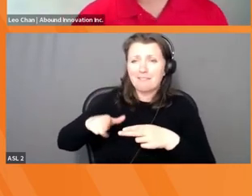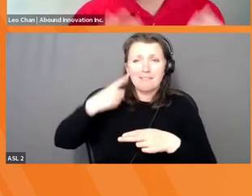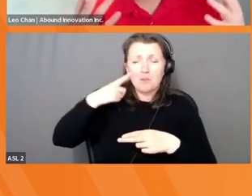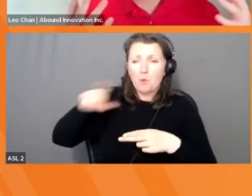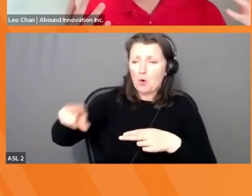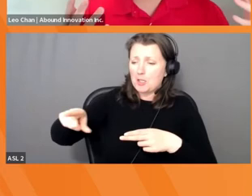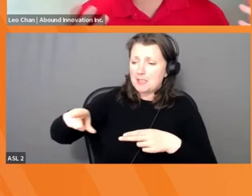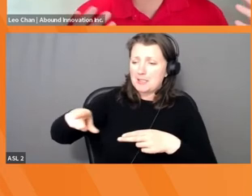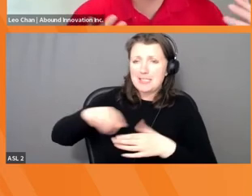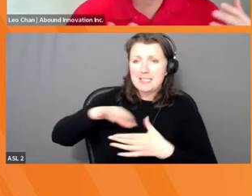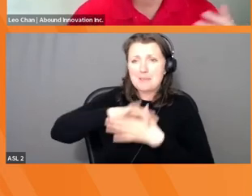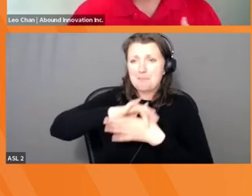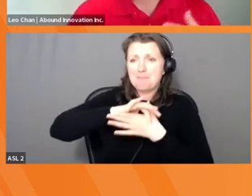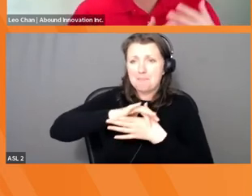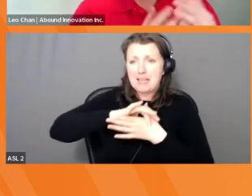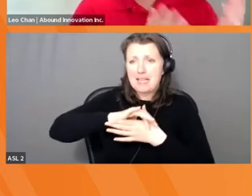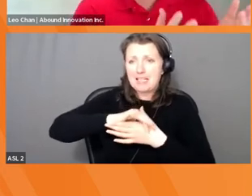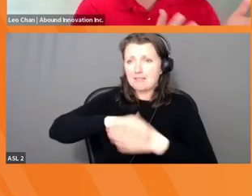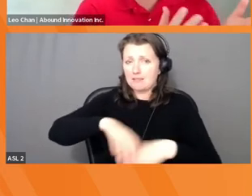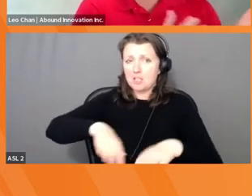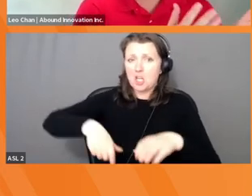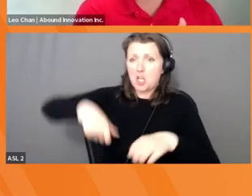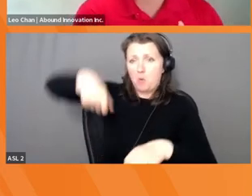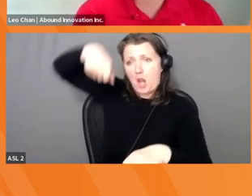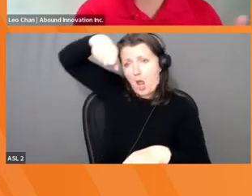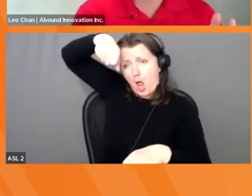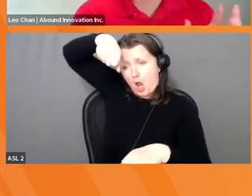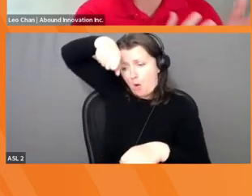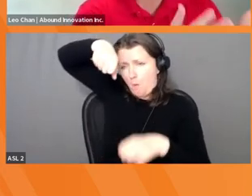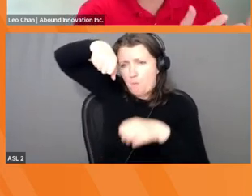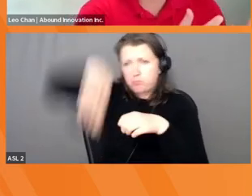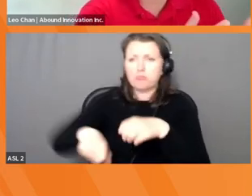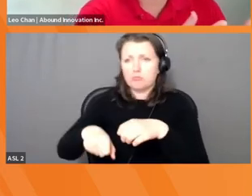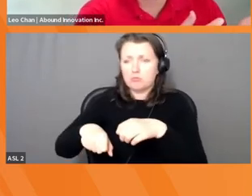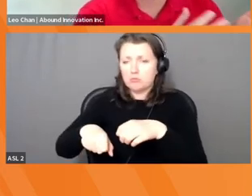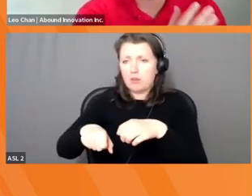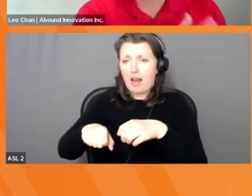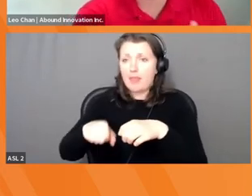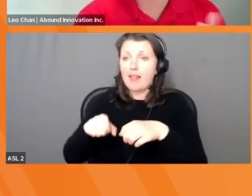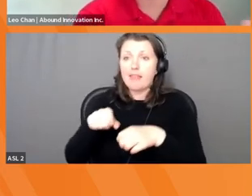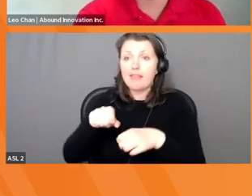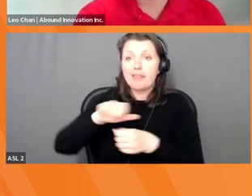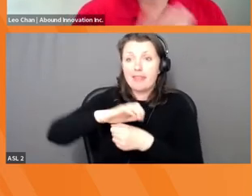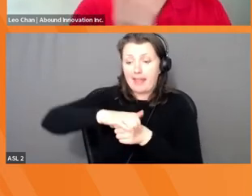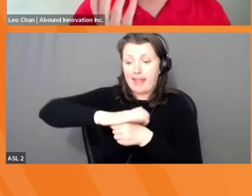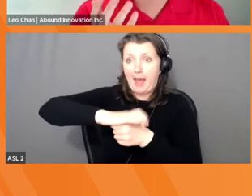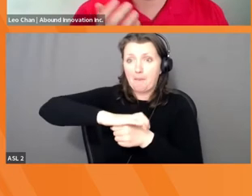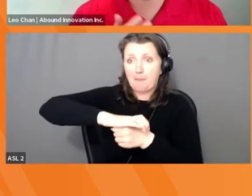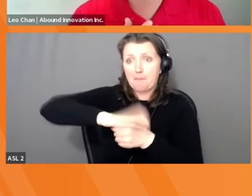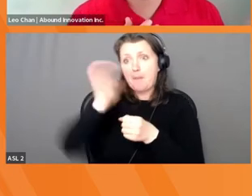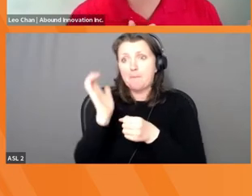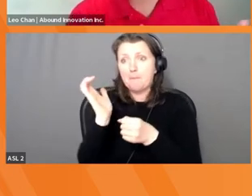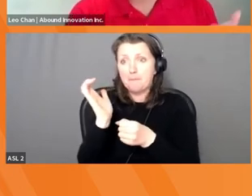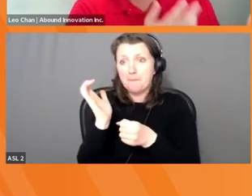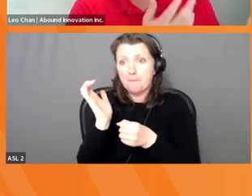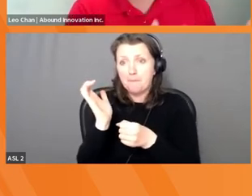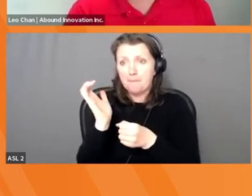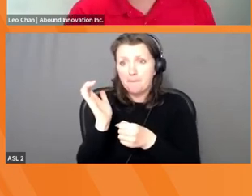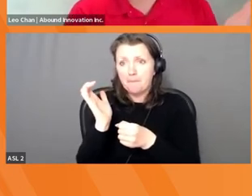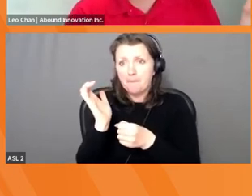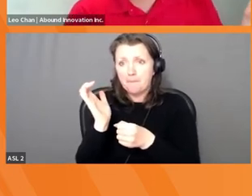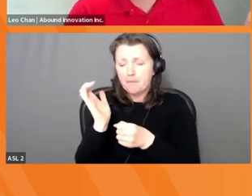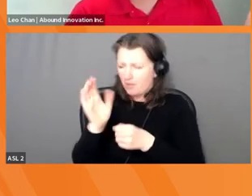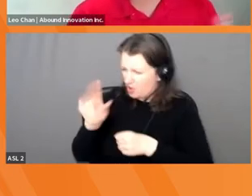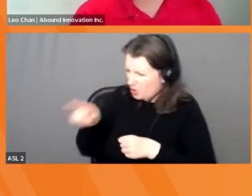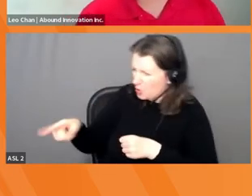And they're like, Oh, my. That's not what you said. You said there was you had no issue. She's like, I don't have any issues with opening my